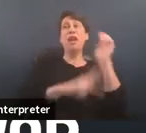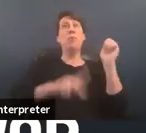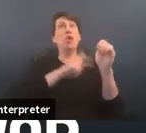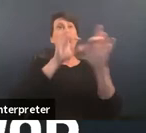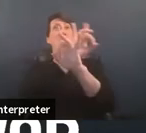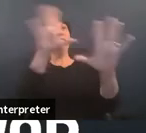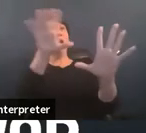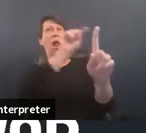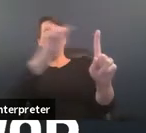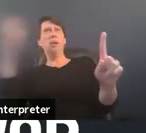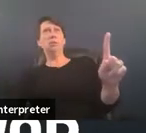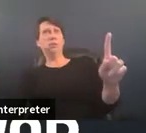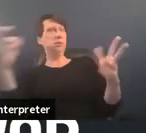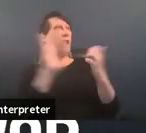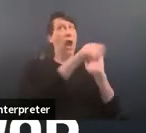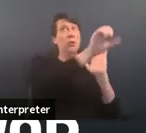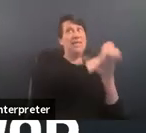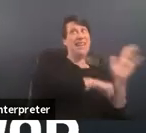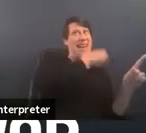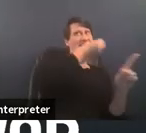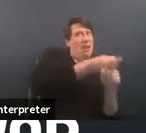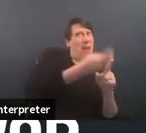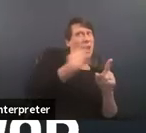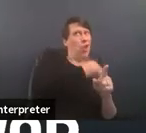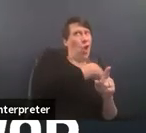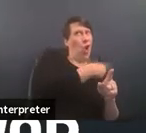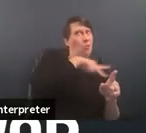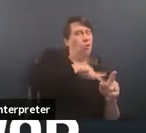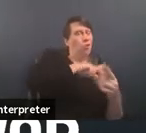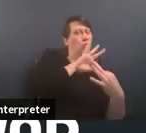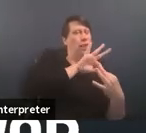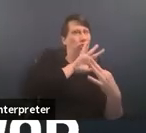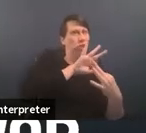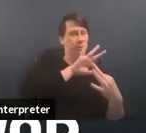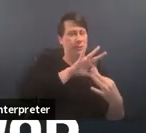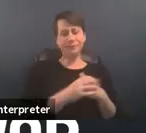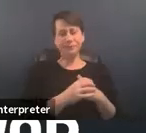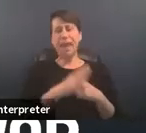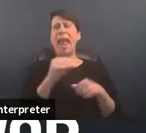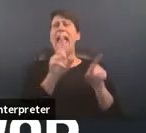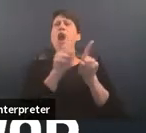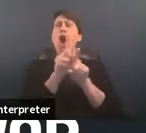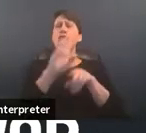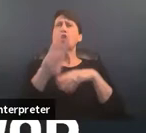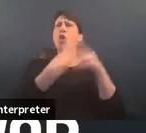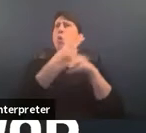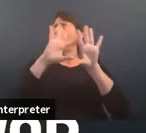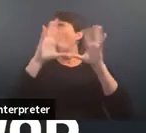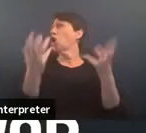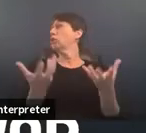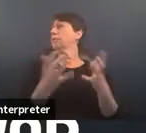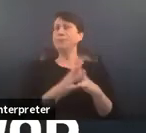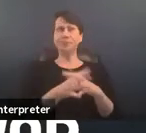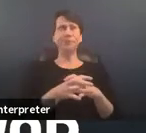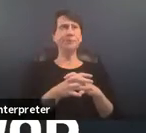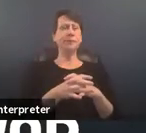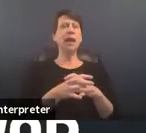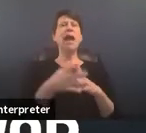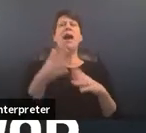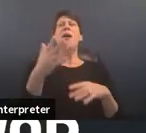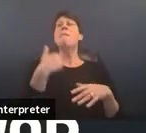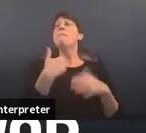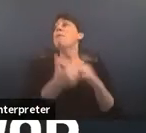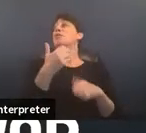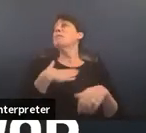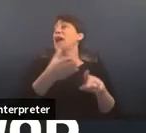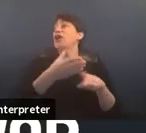impact our most close and personal relationships and also the world around us um and i've spent most of my